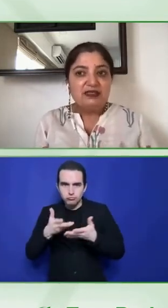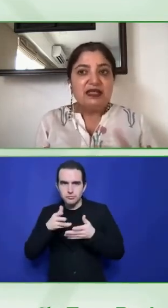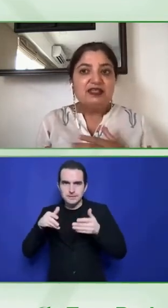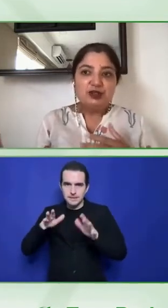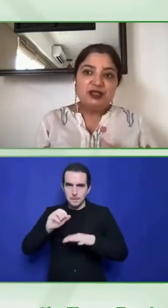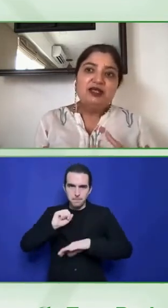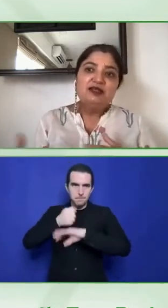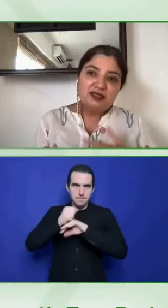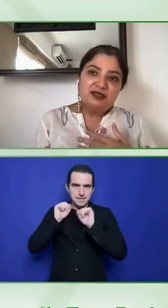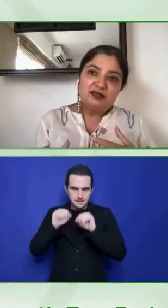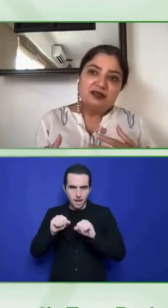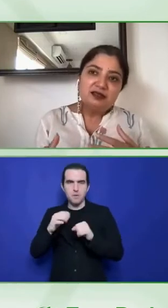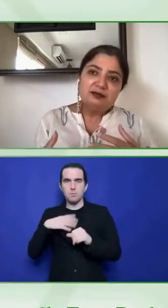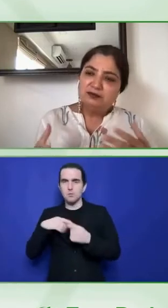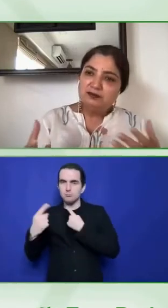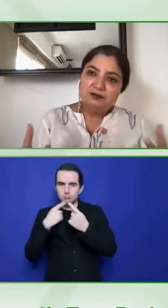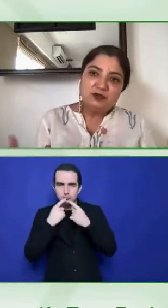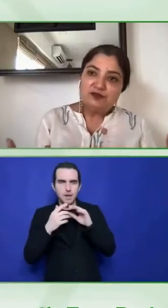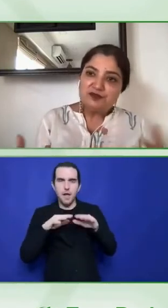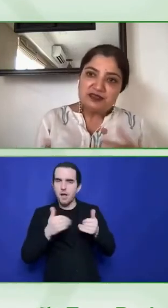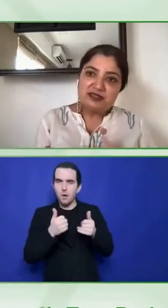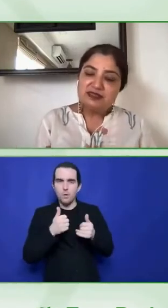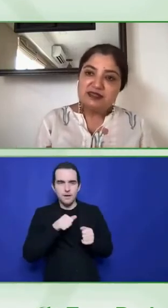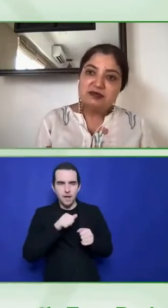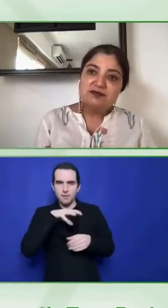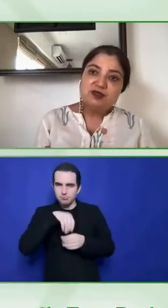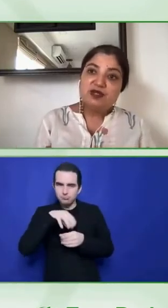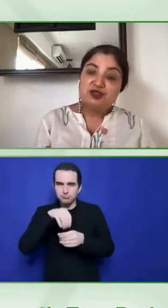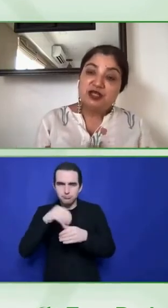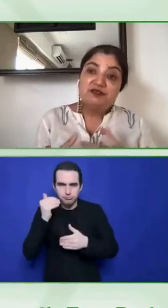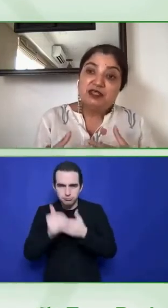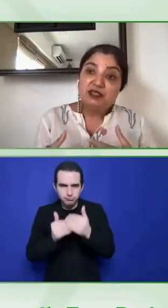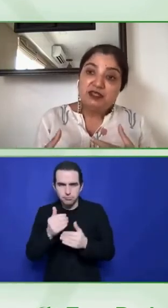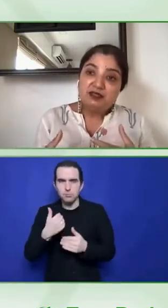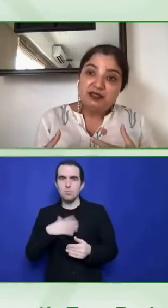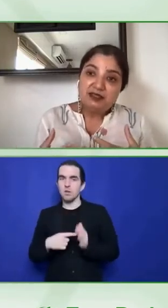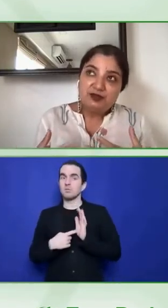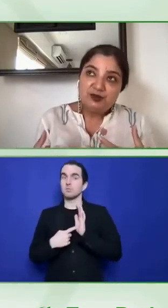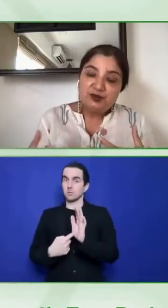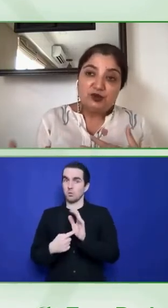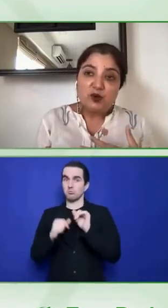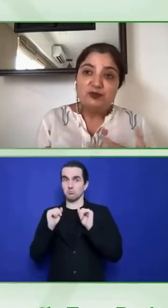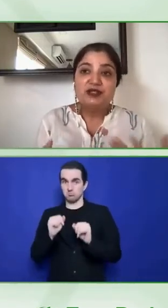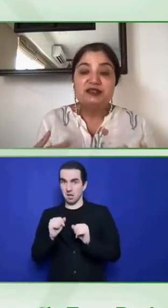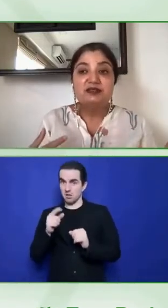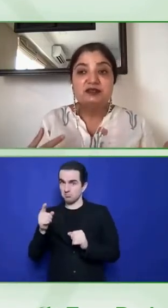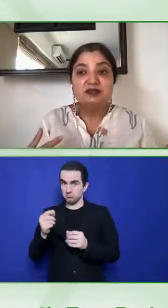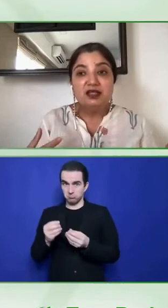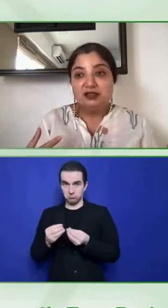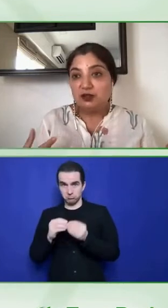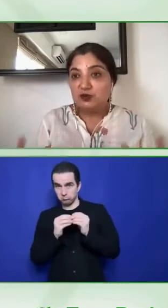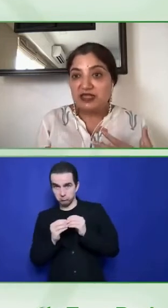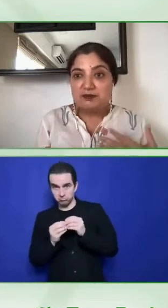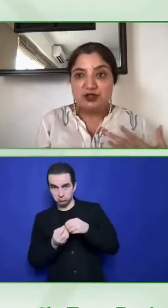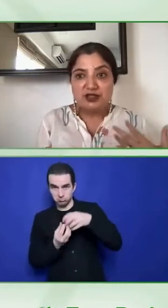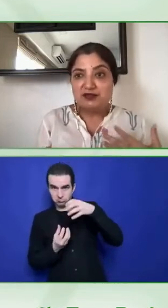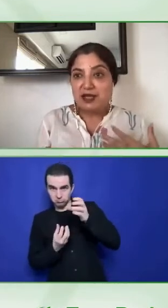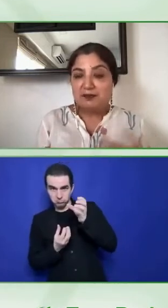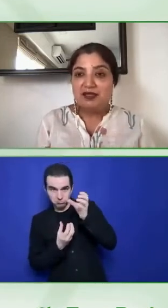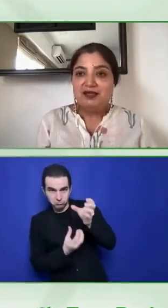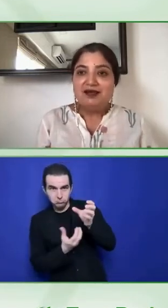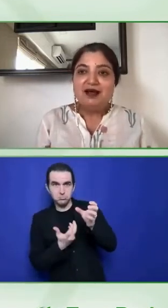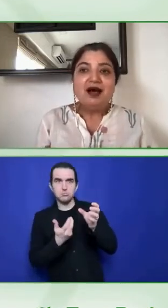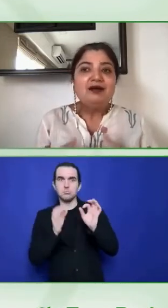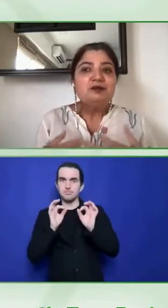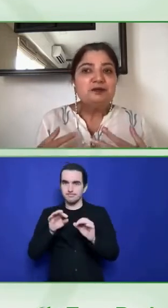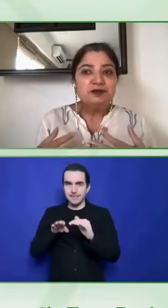And today, I think conferencing systems, which have, you know, incorporated closed captioning